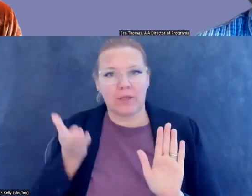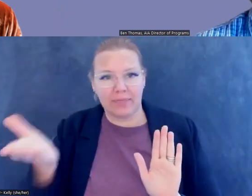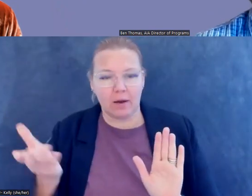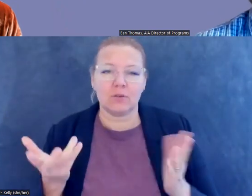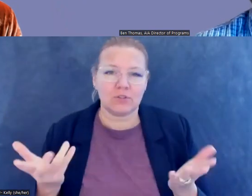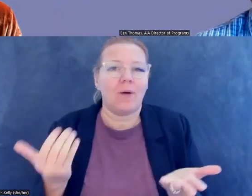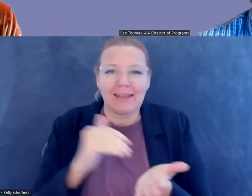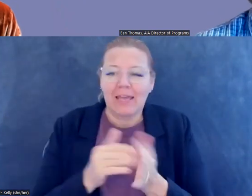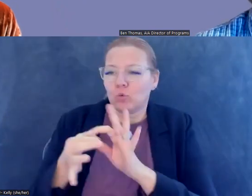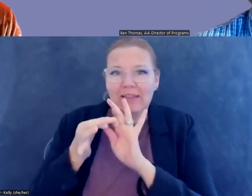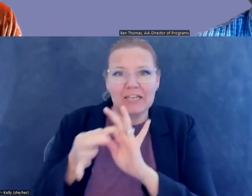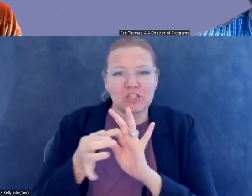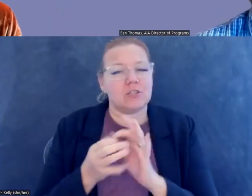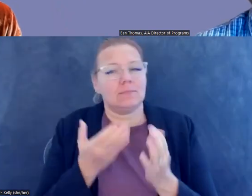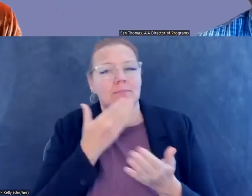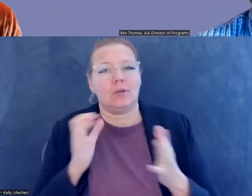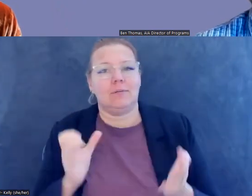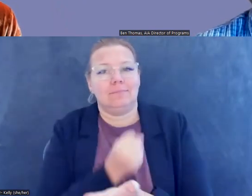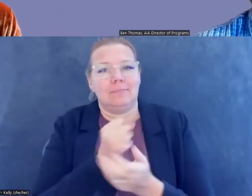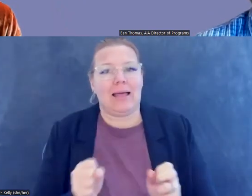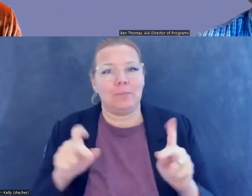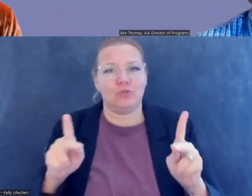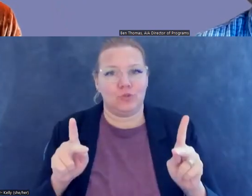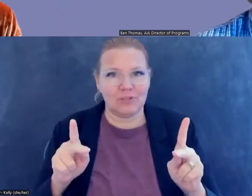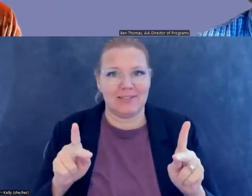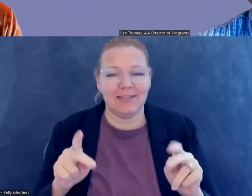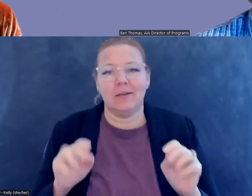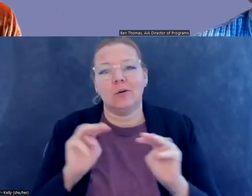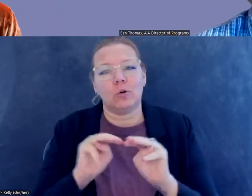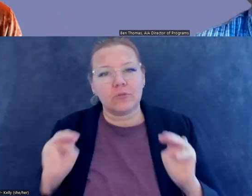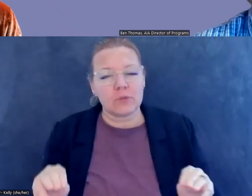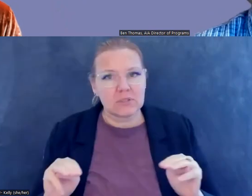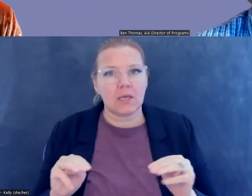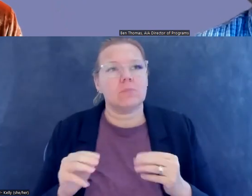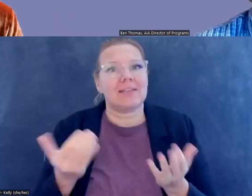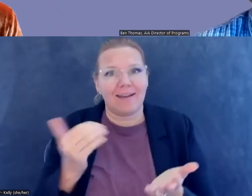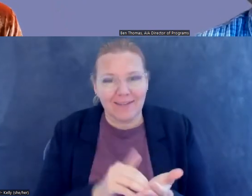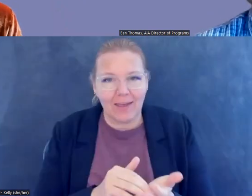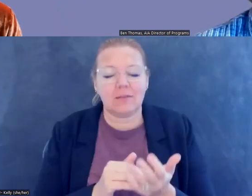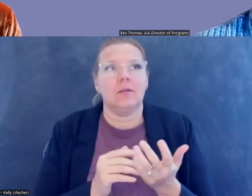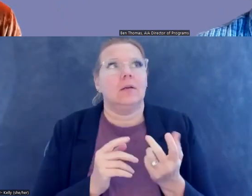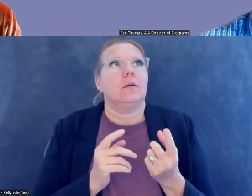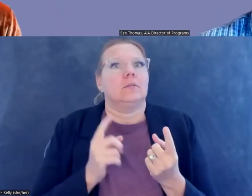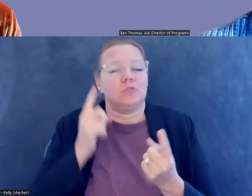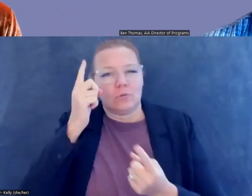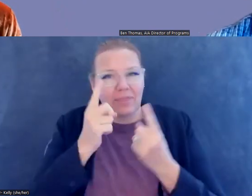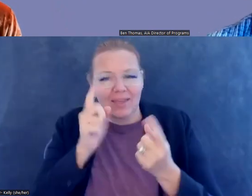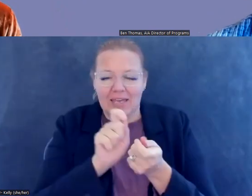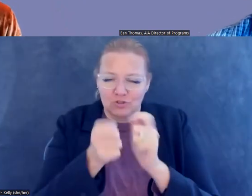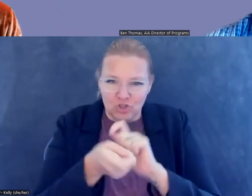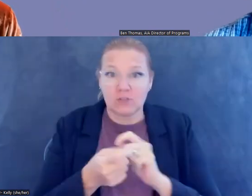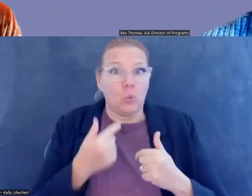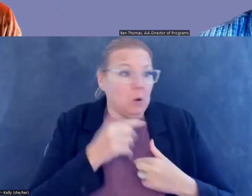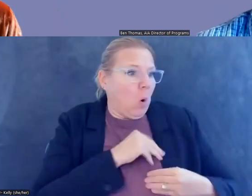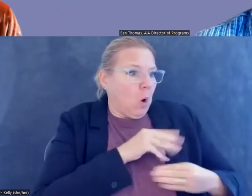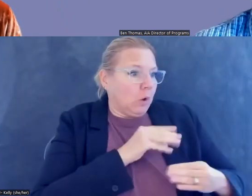think there's a lot of opportunities like that if museums rethink this need to own heritage, um,